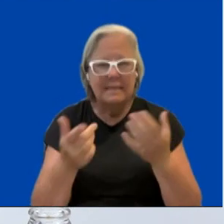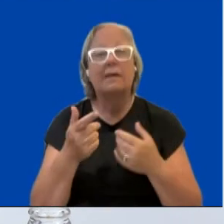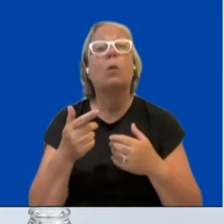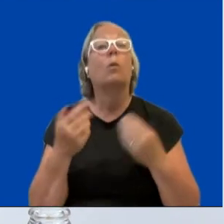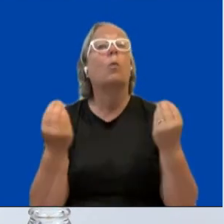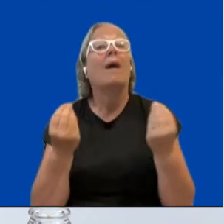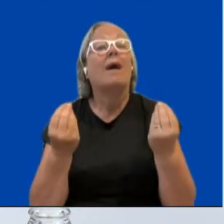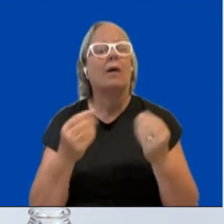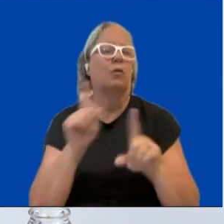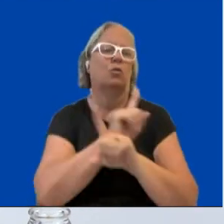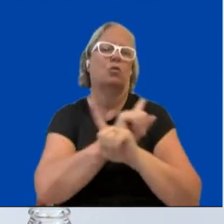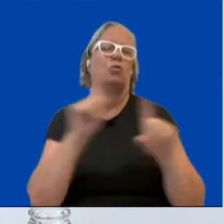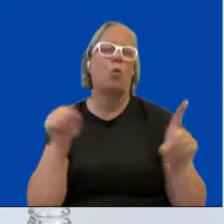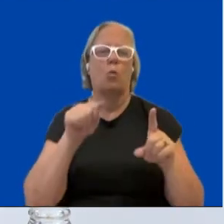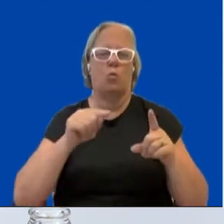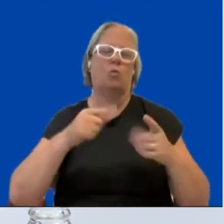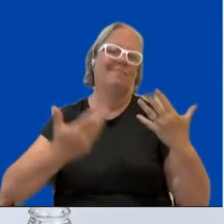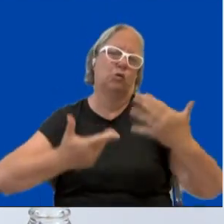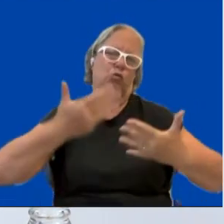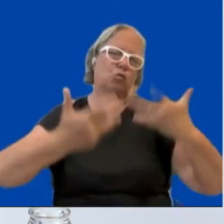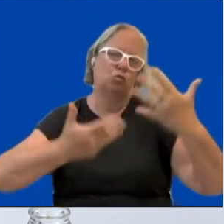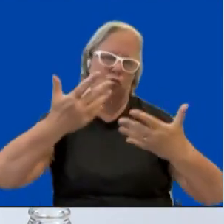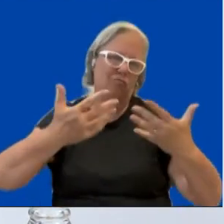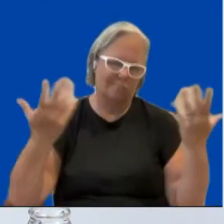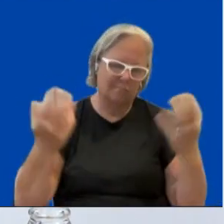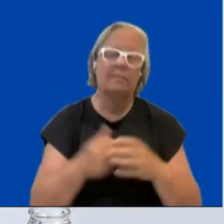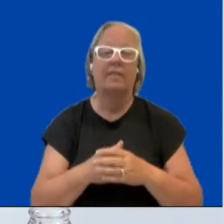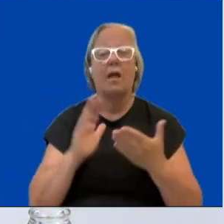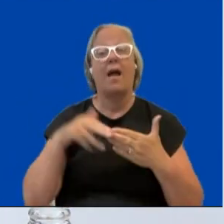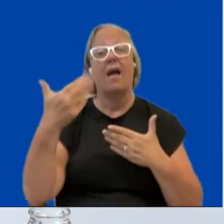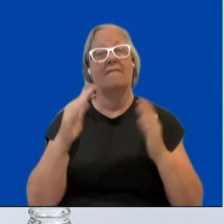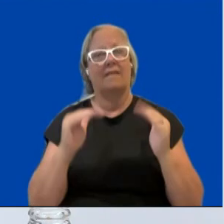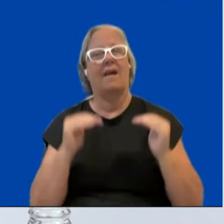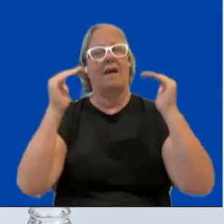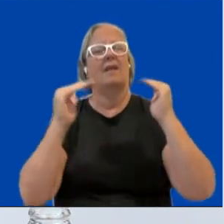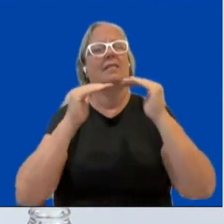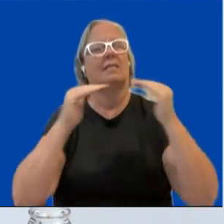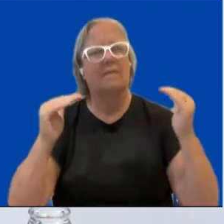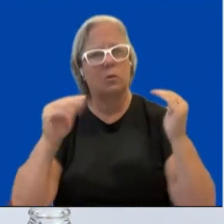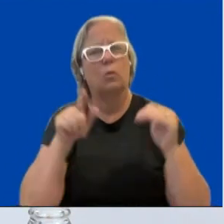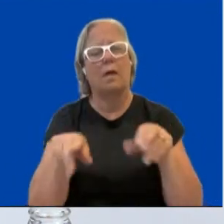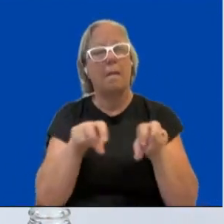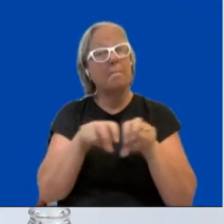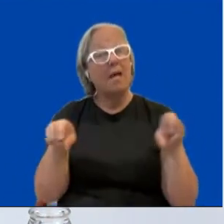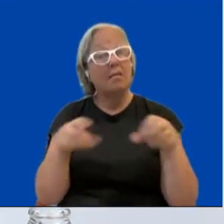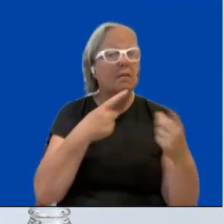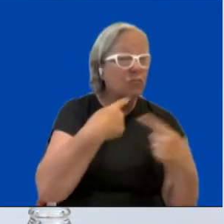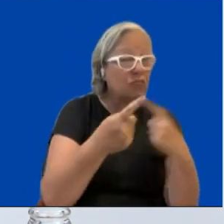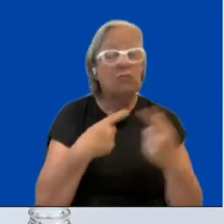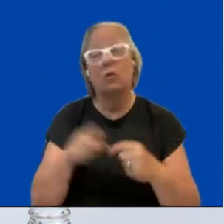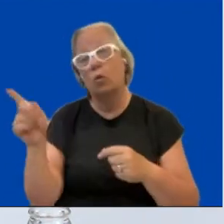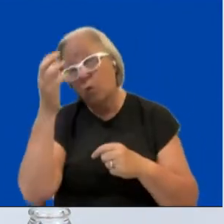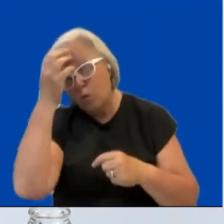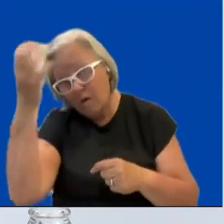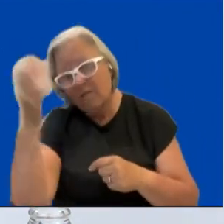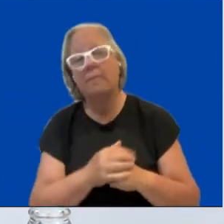-level panel discussion. We will have speakers from the governments, from the academia, from the financial sector